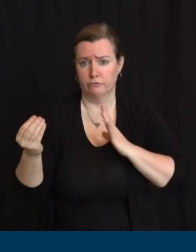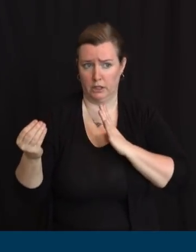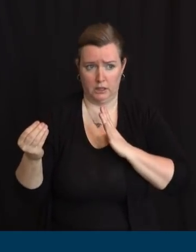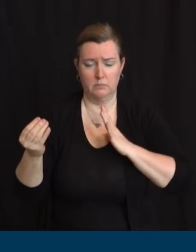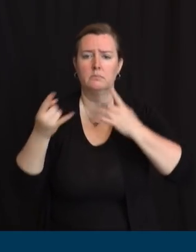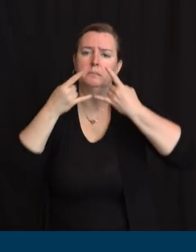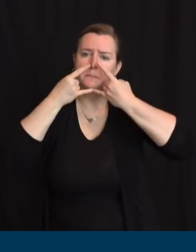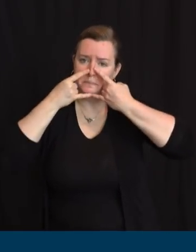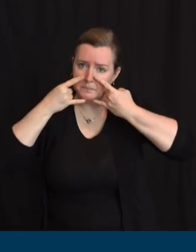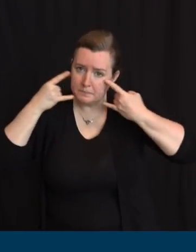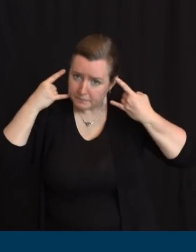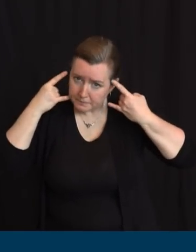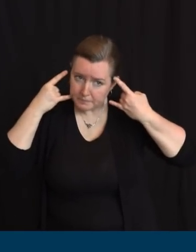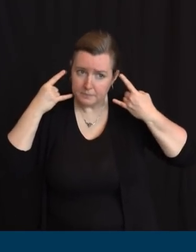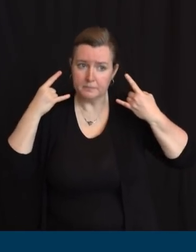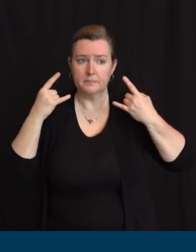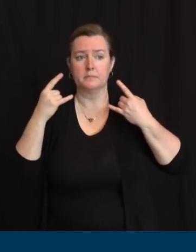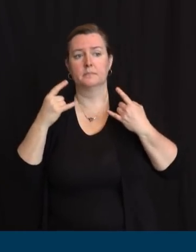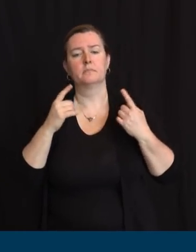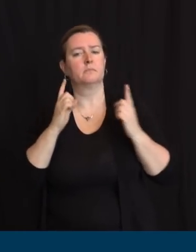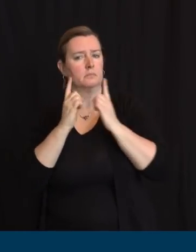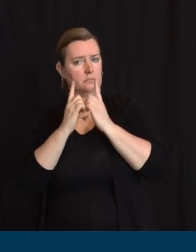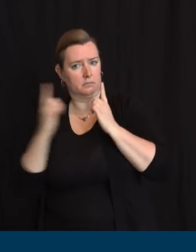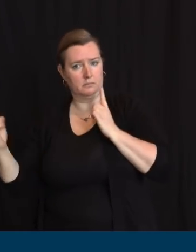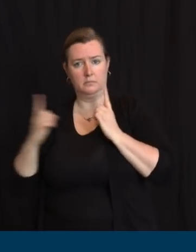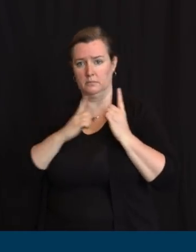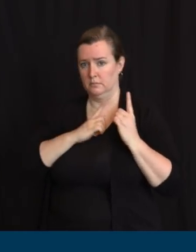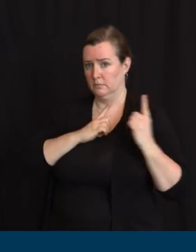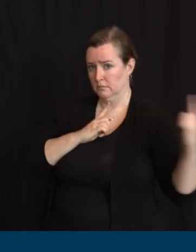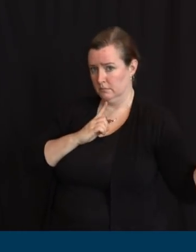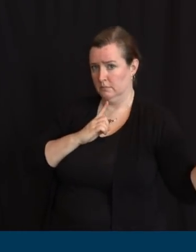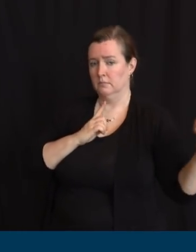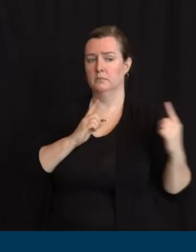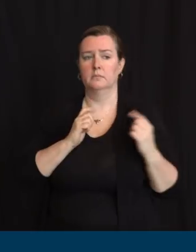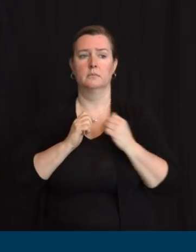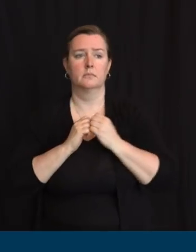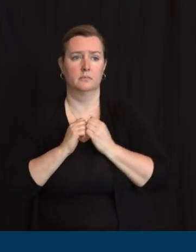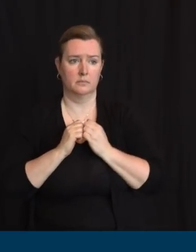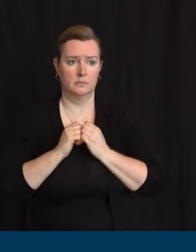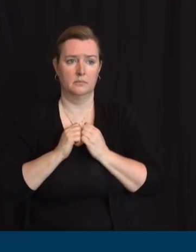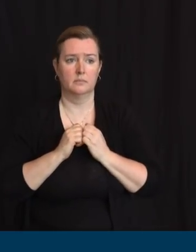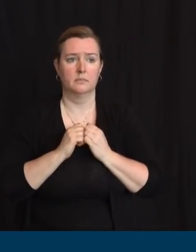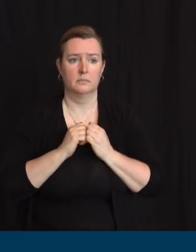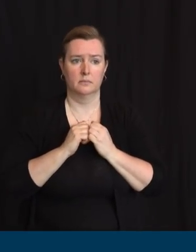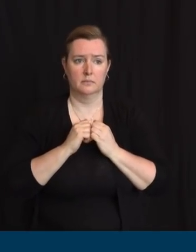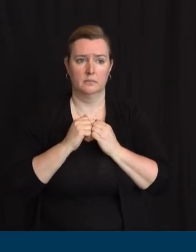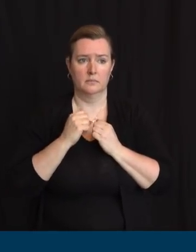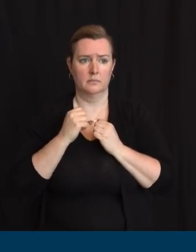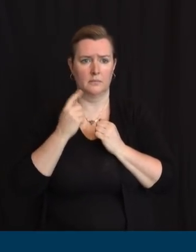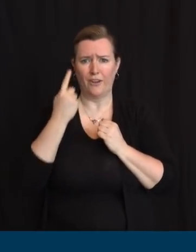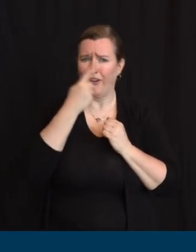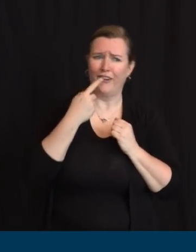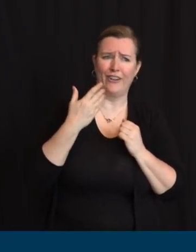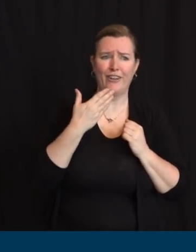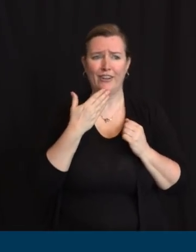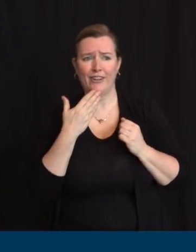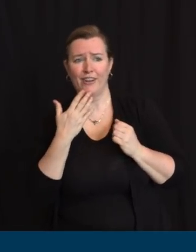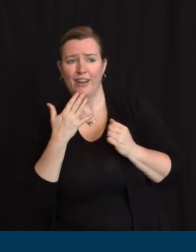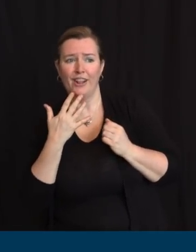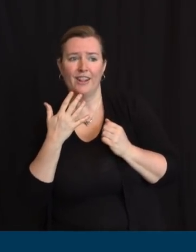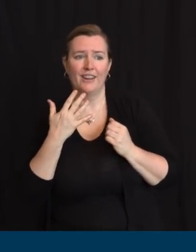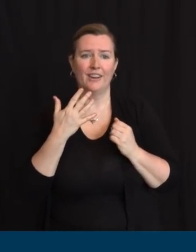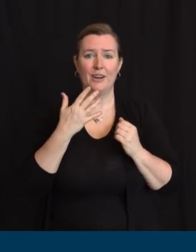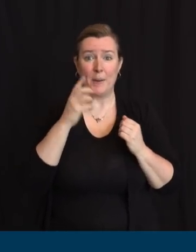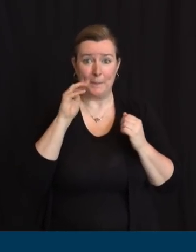could very easily backtrack. COVID-19 can just as easily boomerang back on us if we stop doing what we're